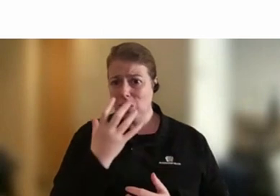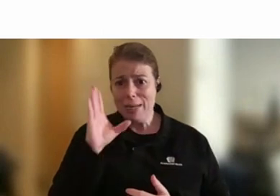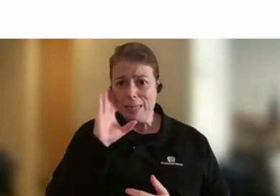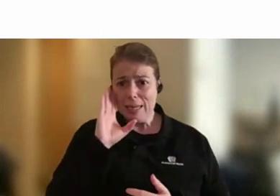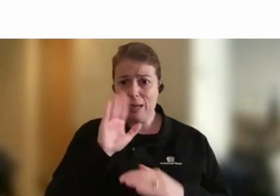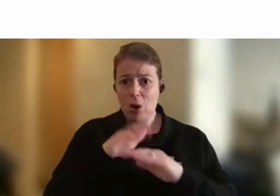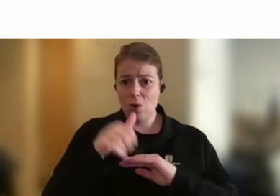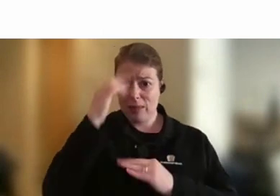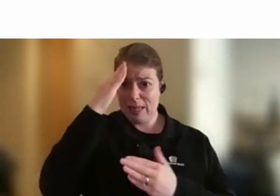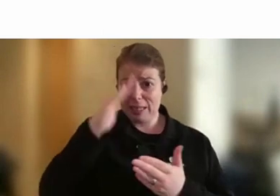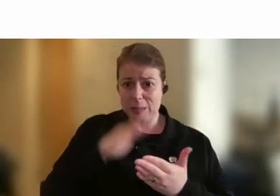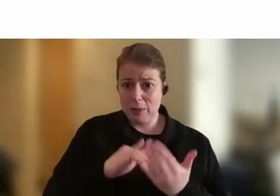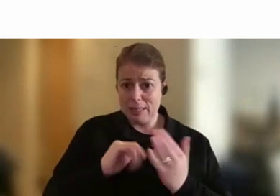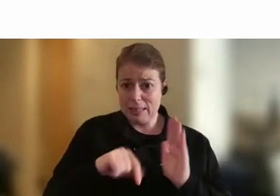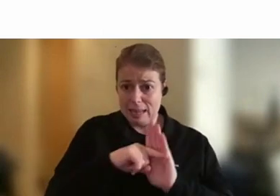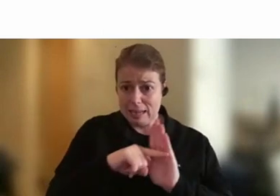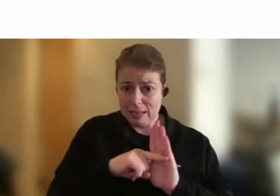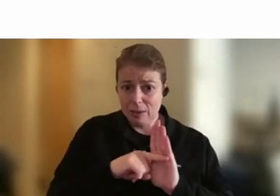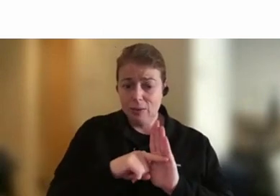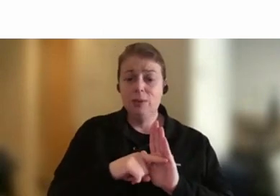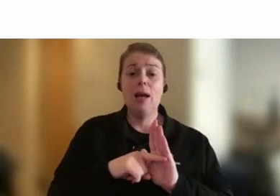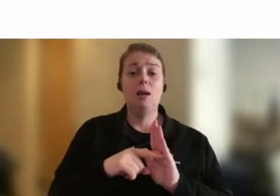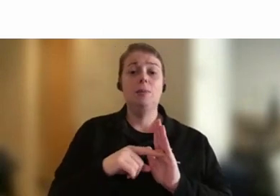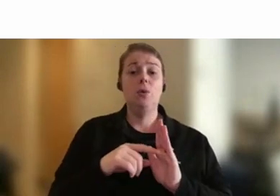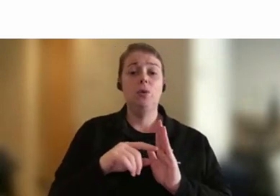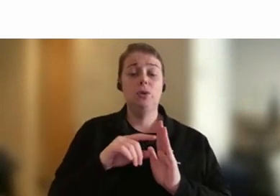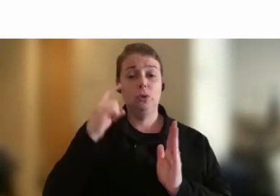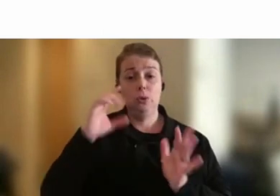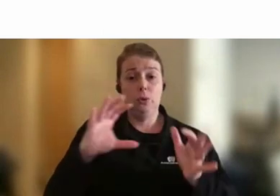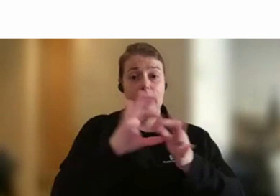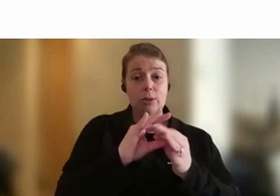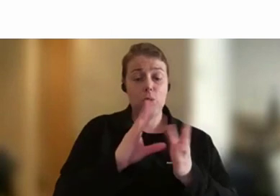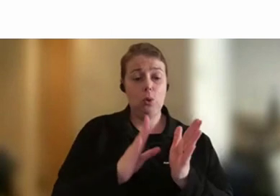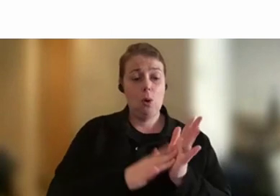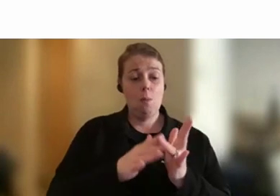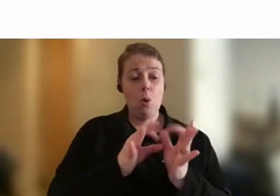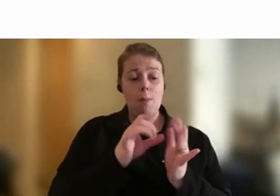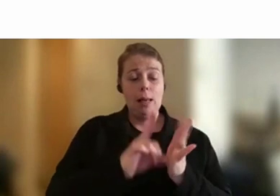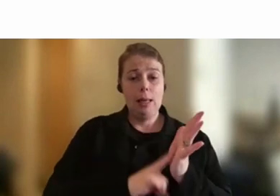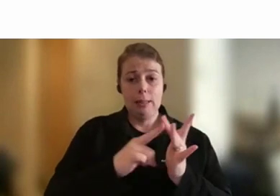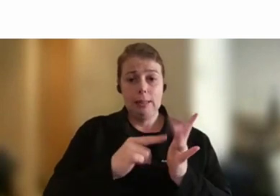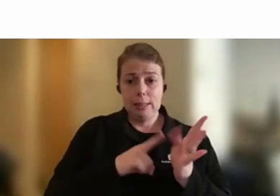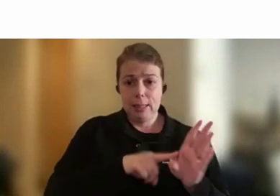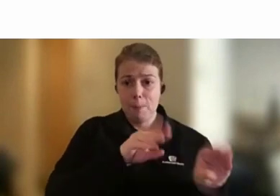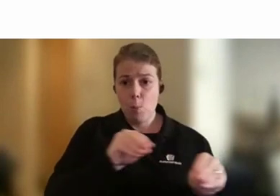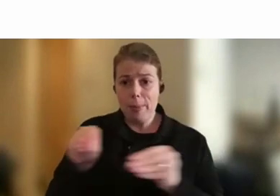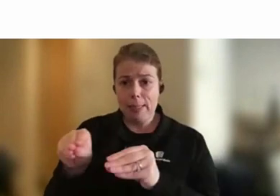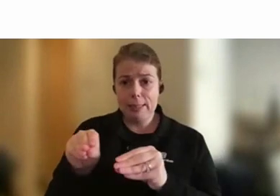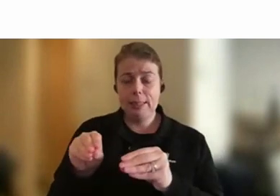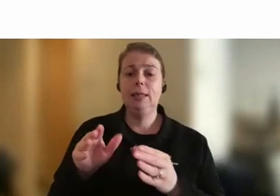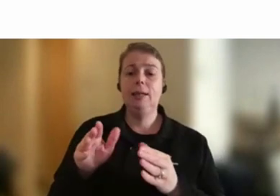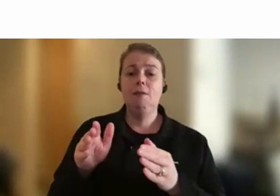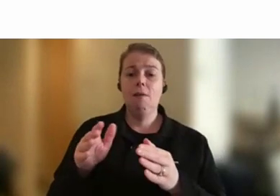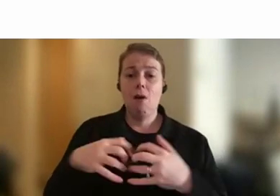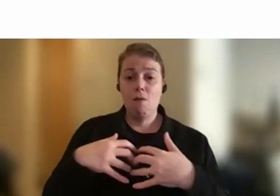I, again, I'm going to point to the mobility framework and make sure that everyone understands. And Natalie's made